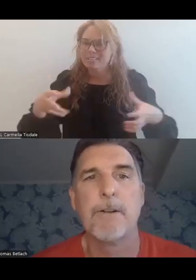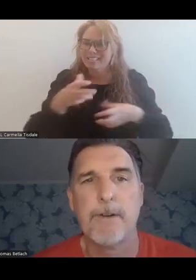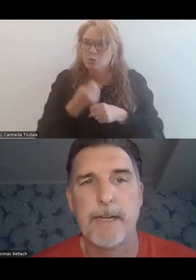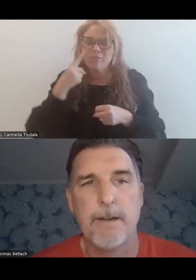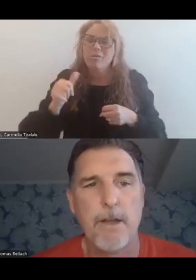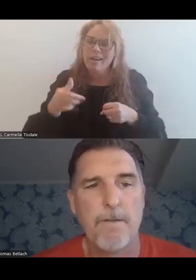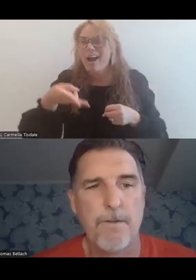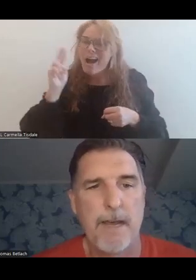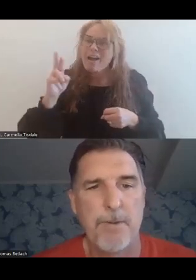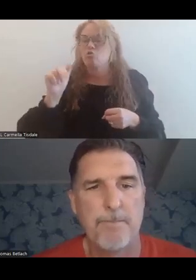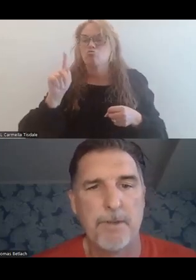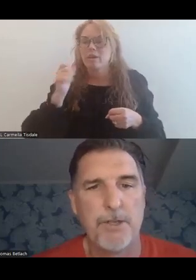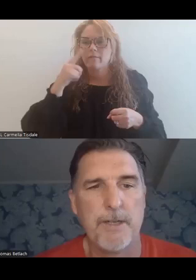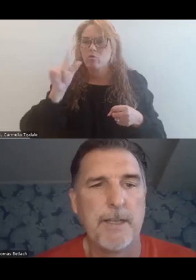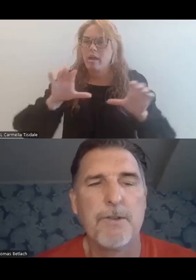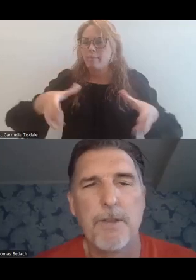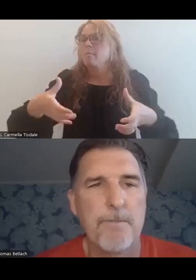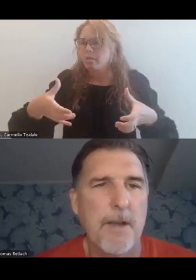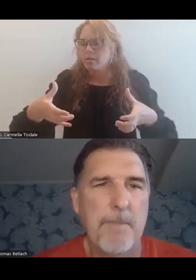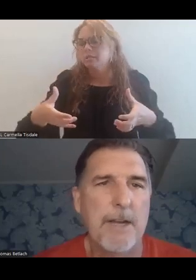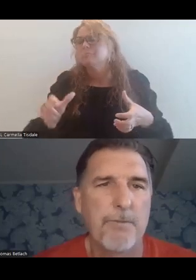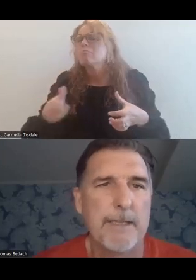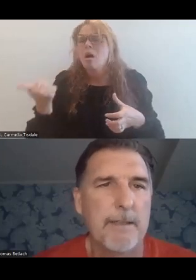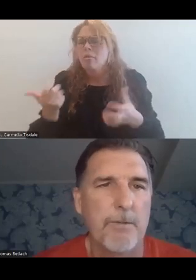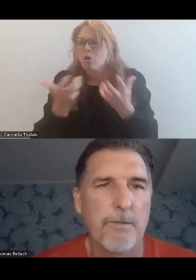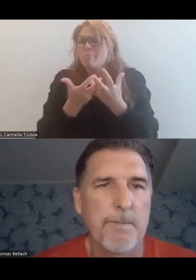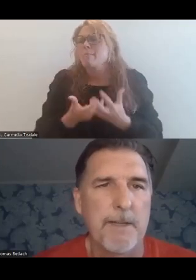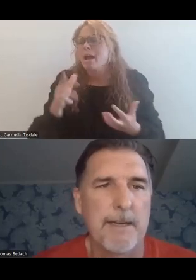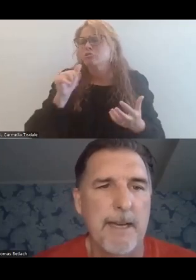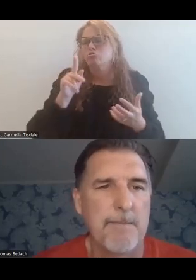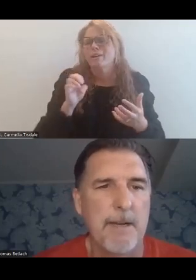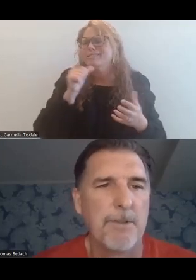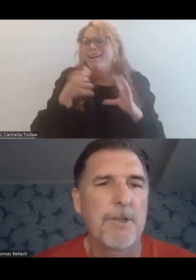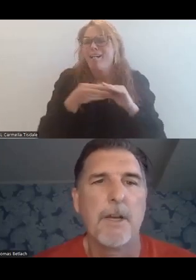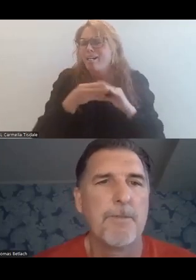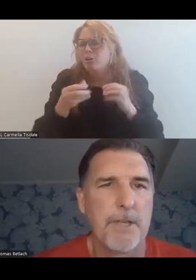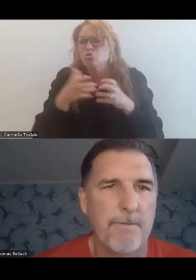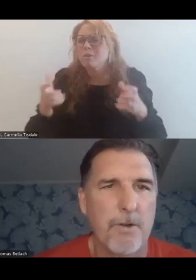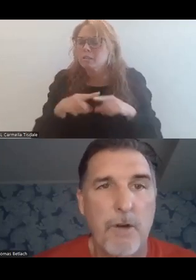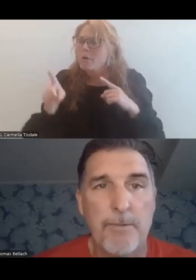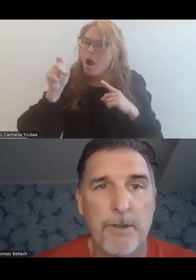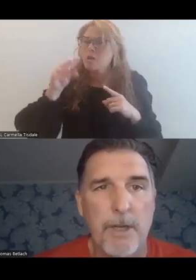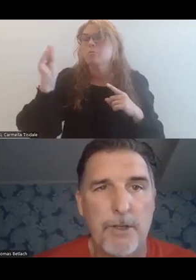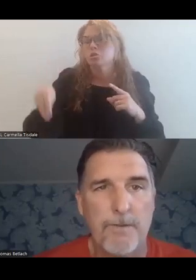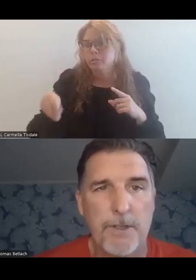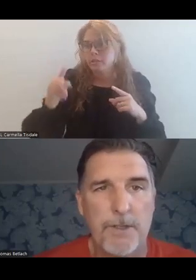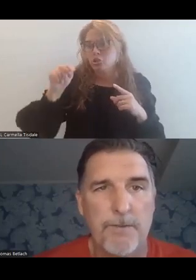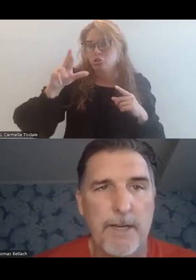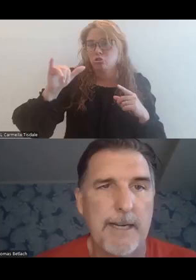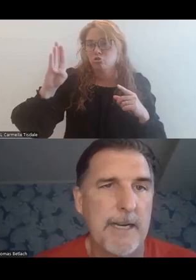even get a higher rate for that population. And then there's other match rates we won't spend a lot of time on, but there's 100% for tribal